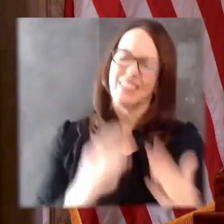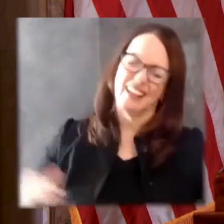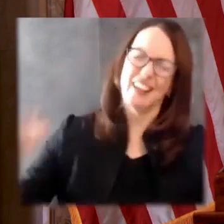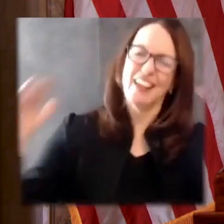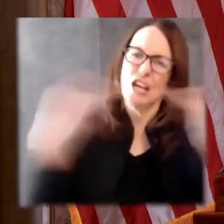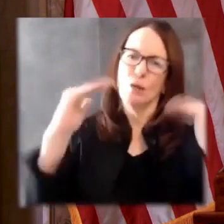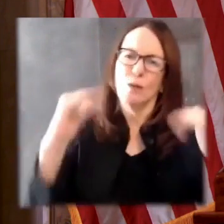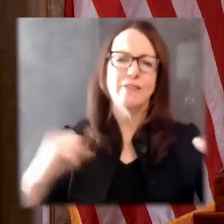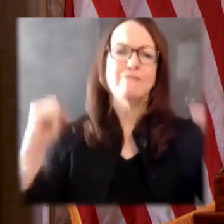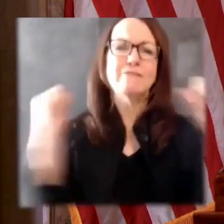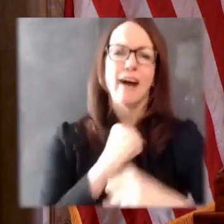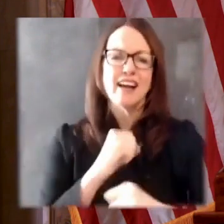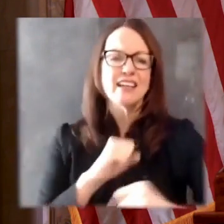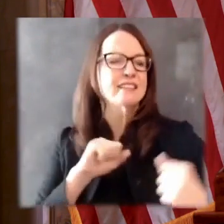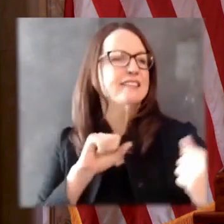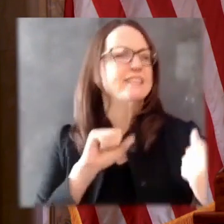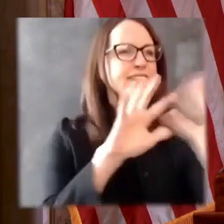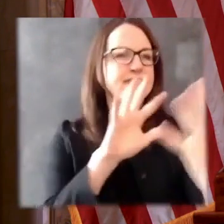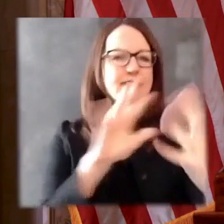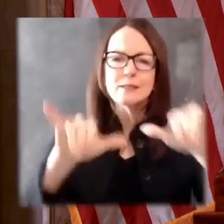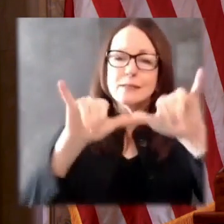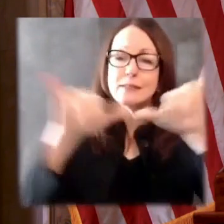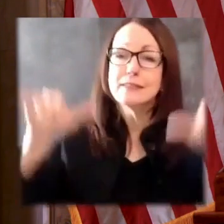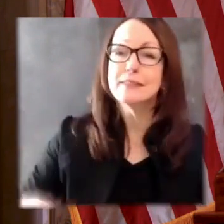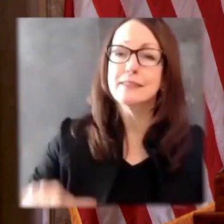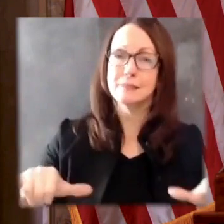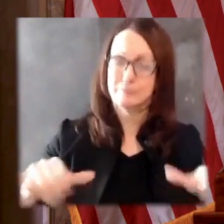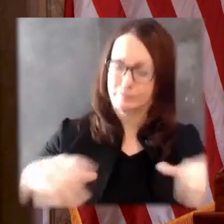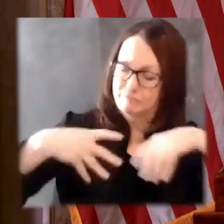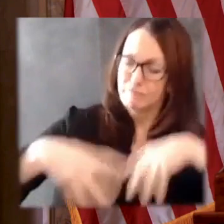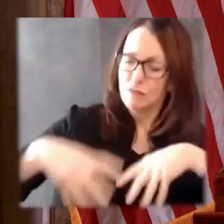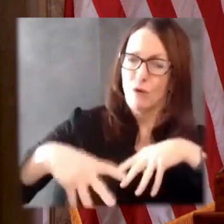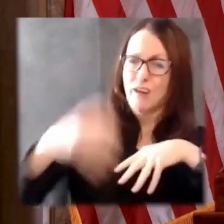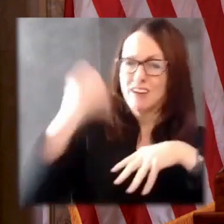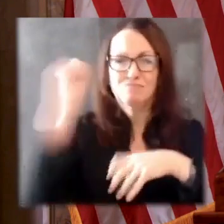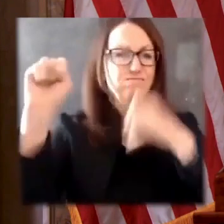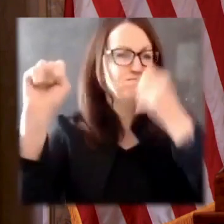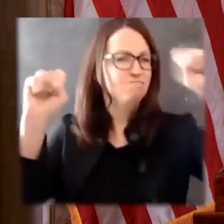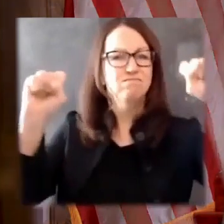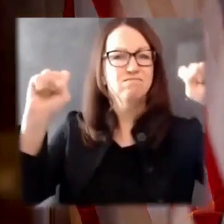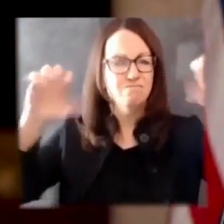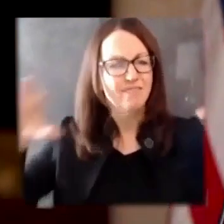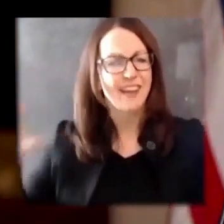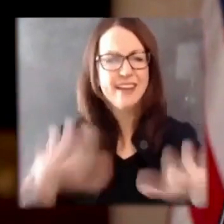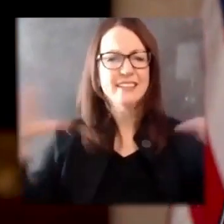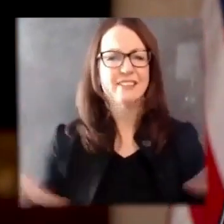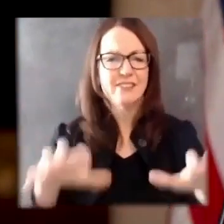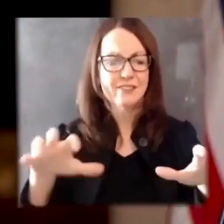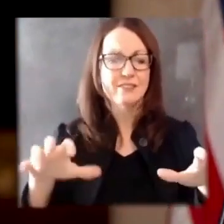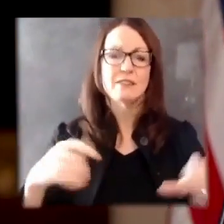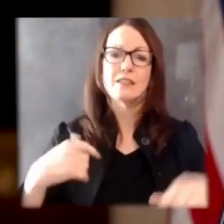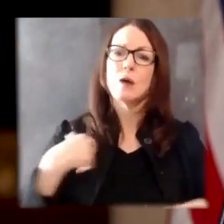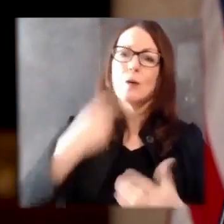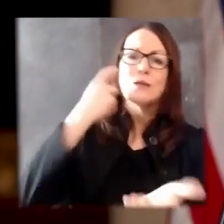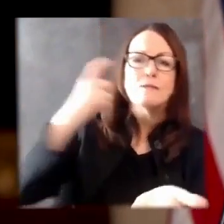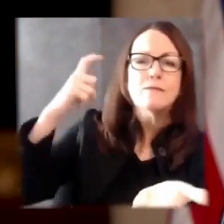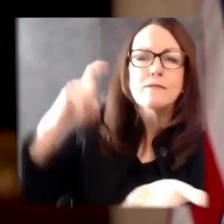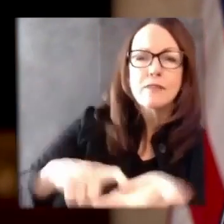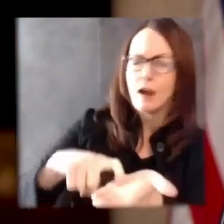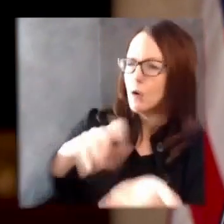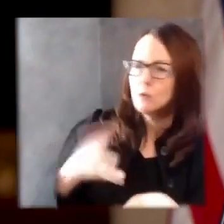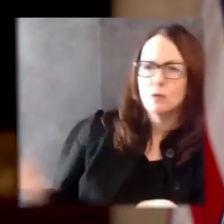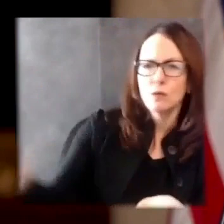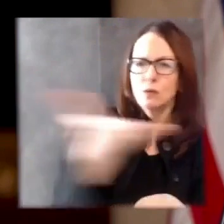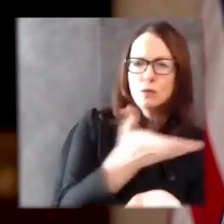and demand of the equity and justice we promised and have not yet delivered. We found perseverance in our farmers,